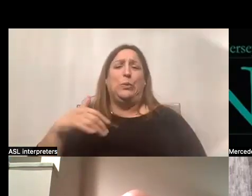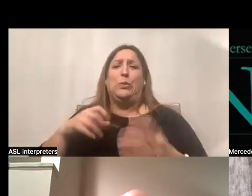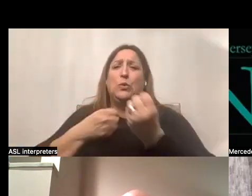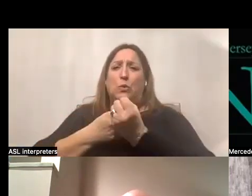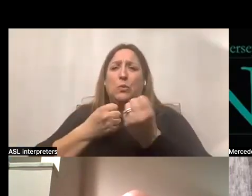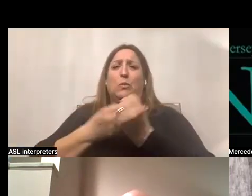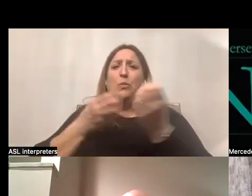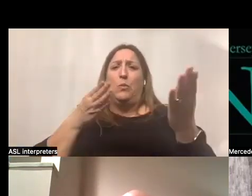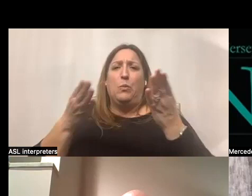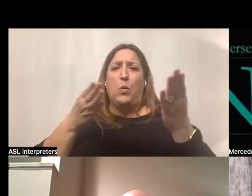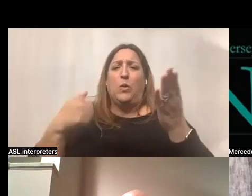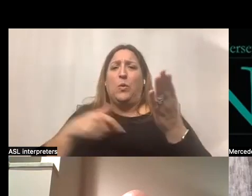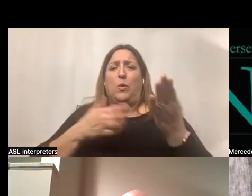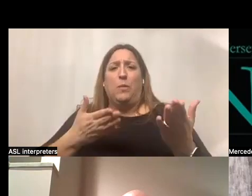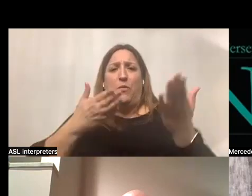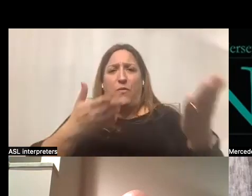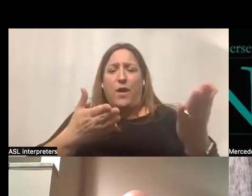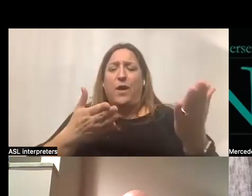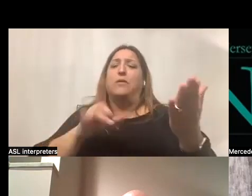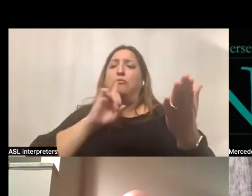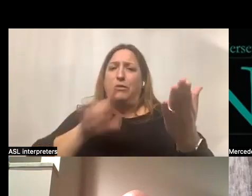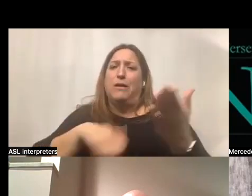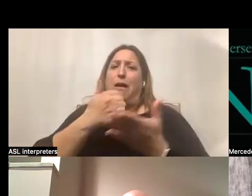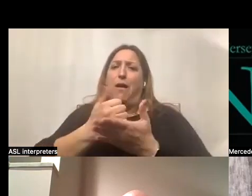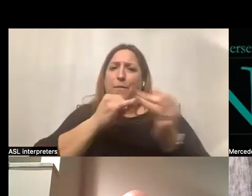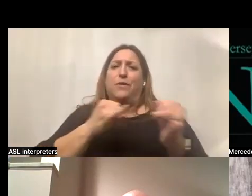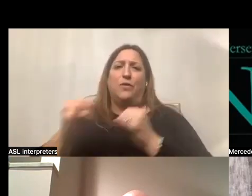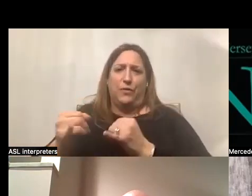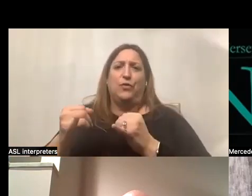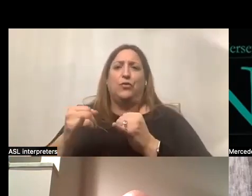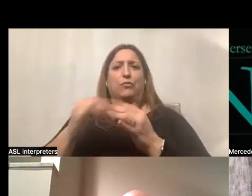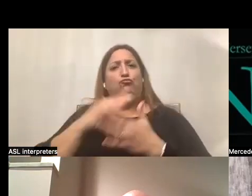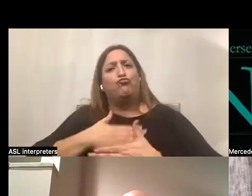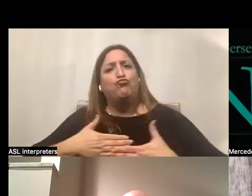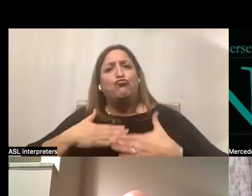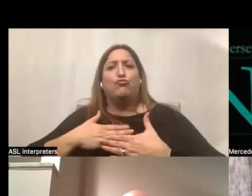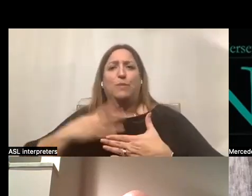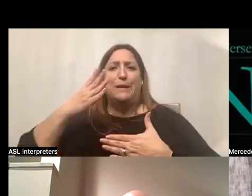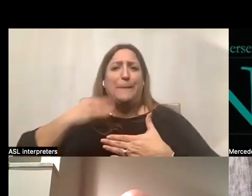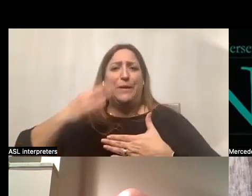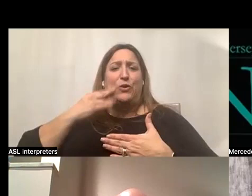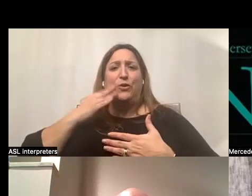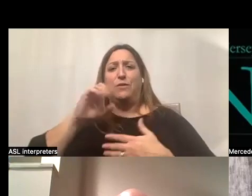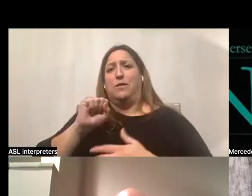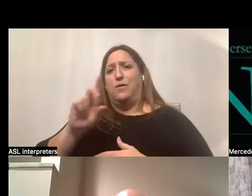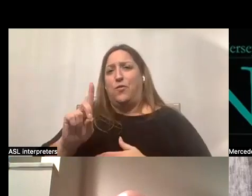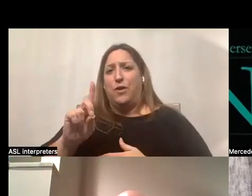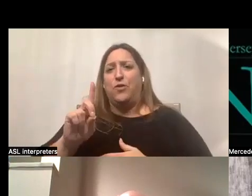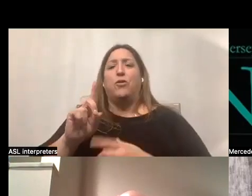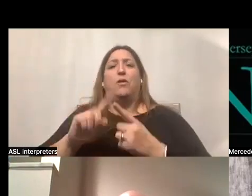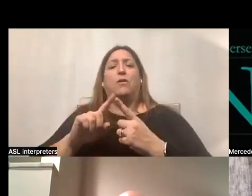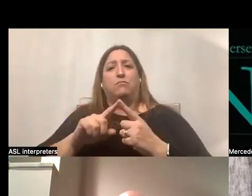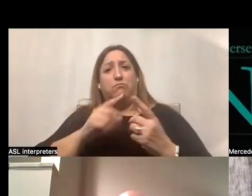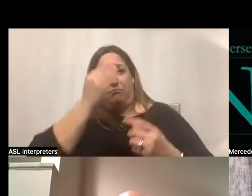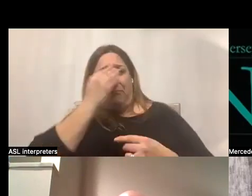that we provide does help the individual enjoy the experience of self-direction. It lets him or